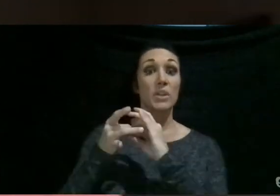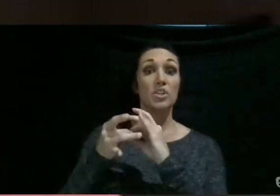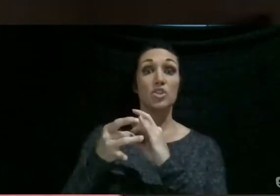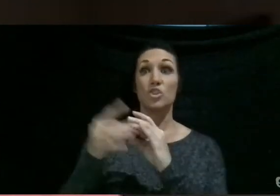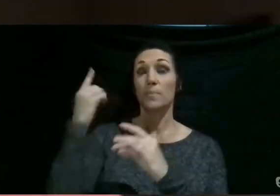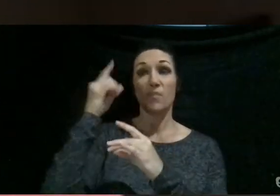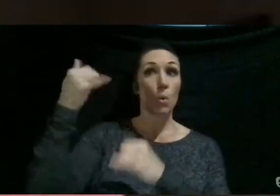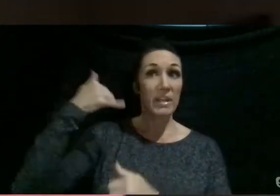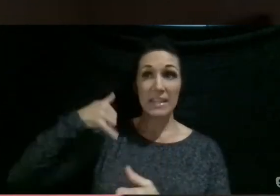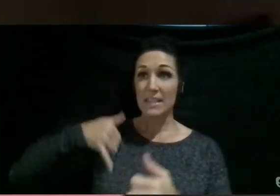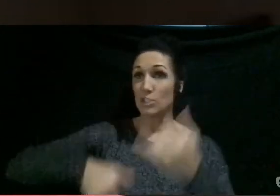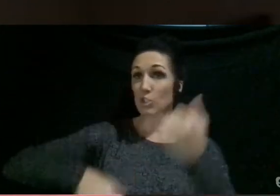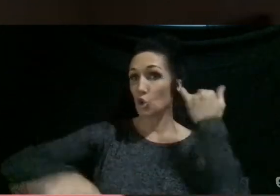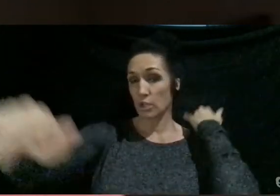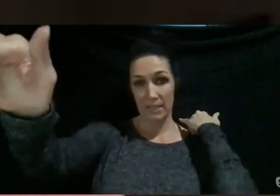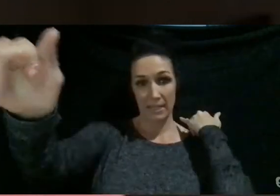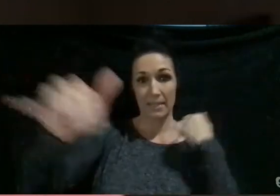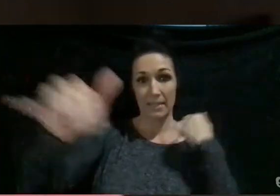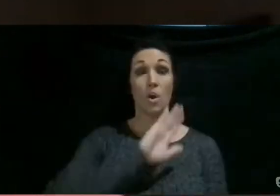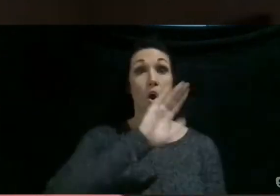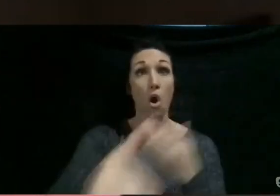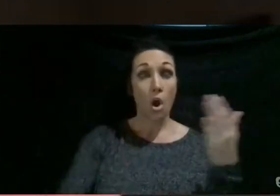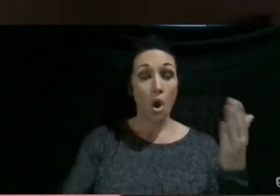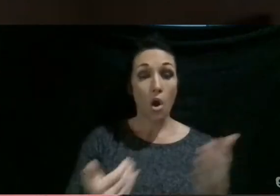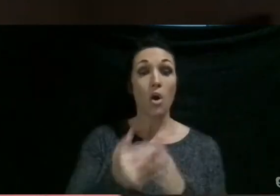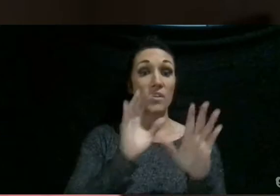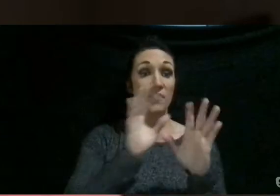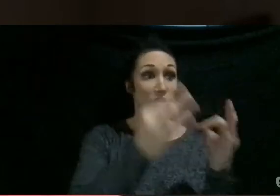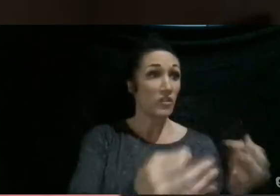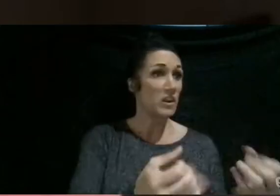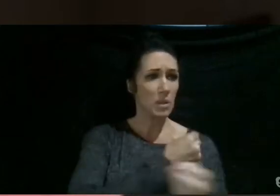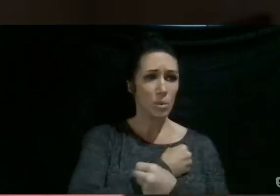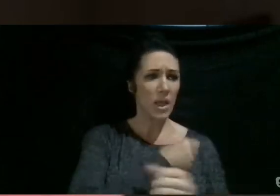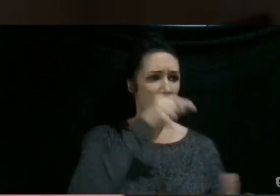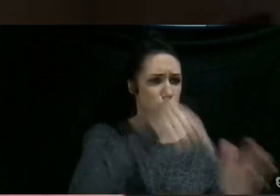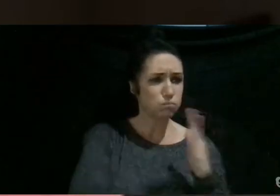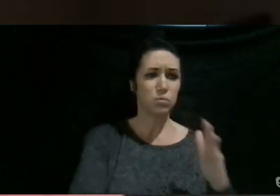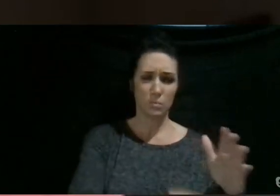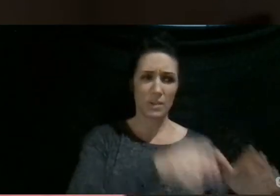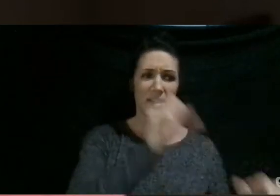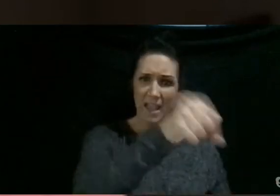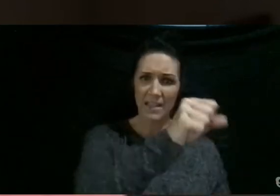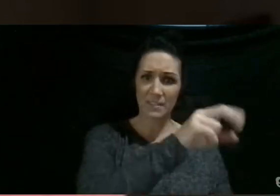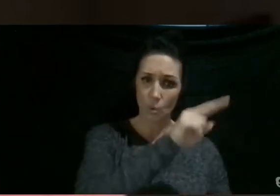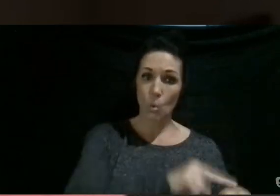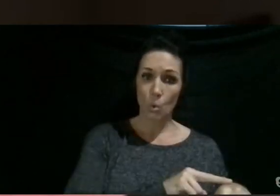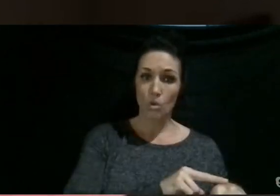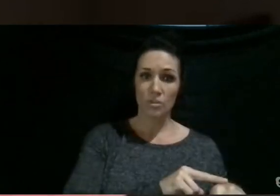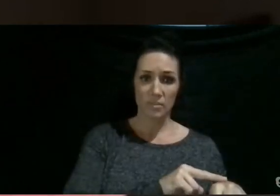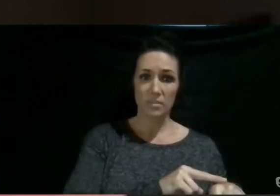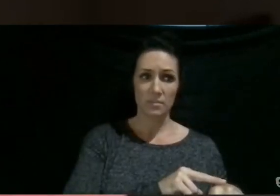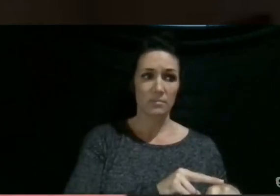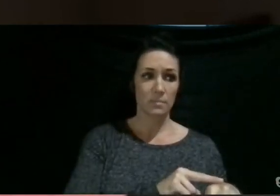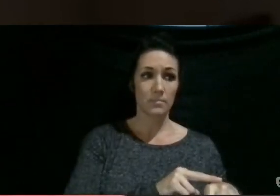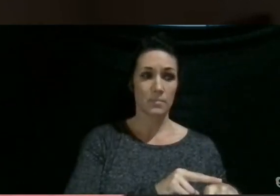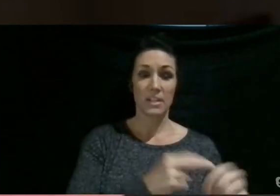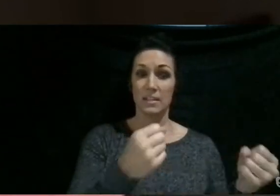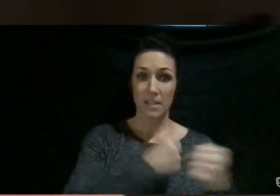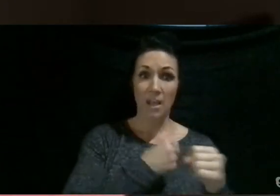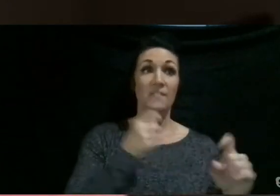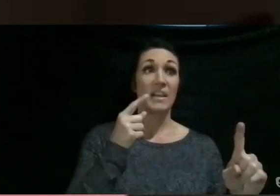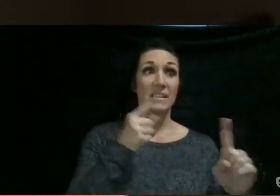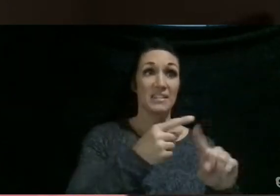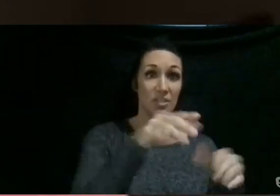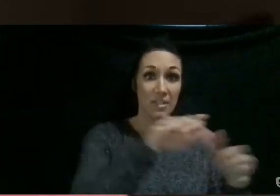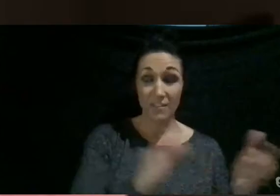and family, you love them to death, of course, but that's as it goes. You love them till death. For Jesus,